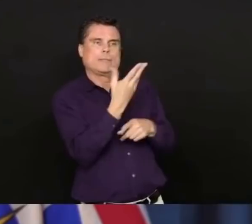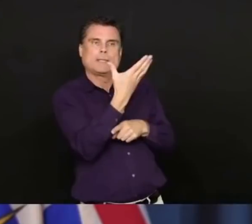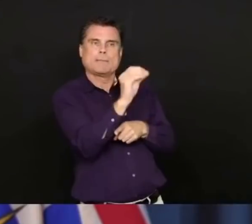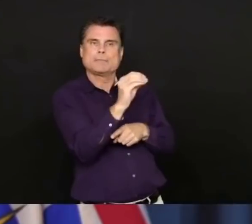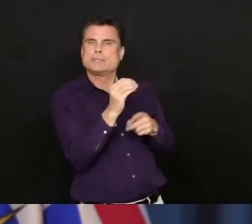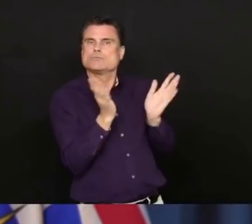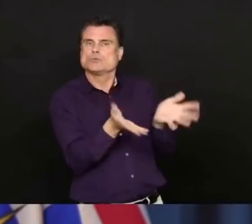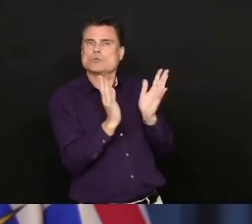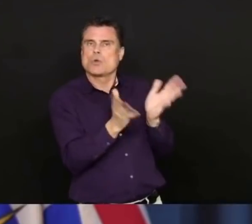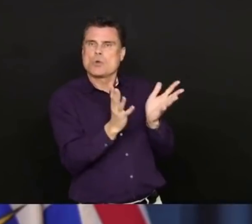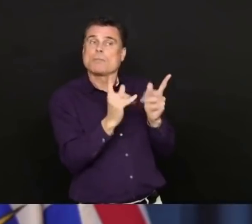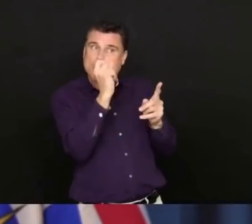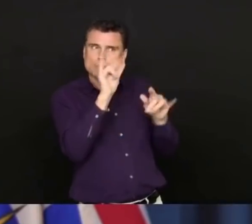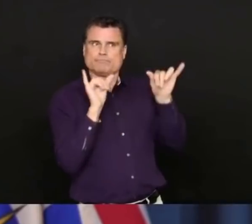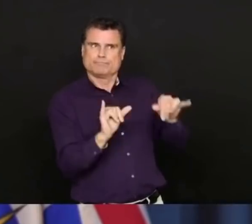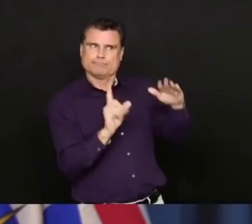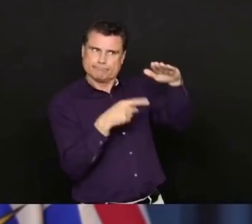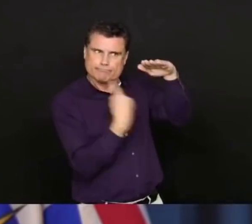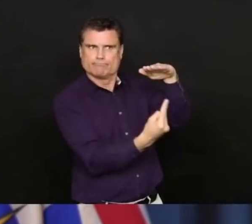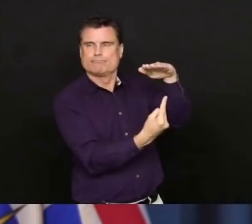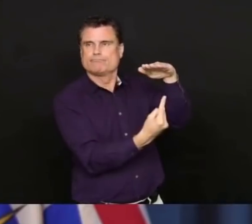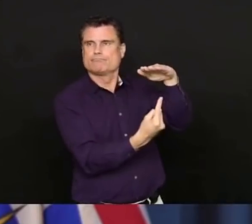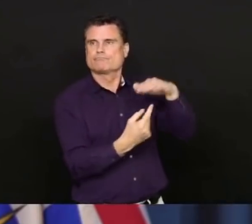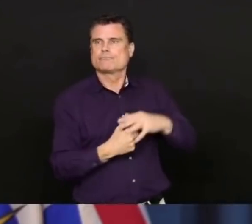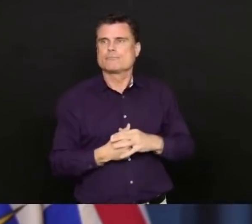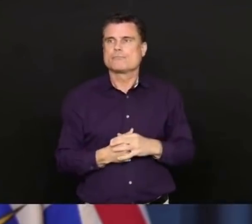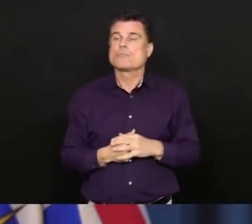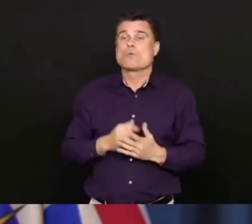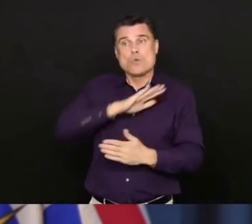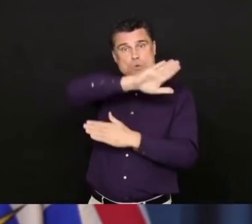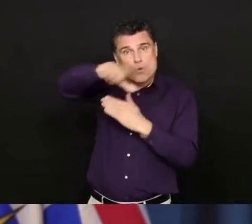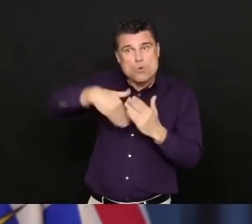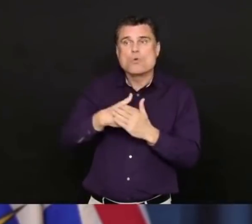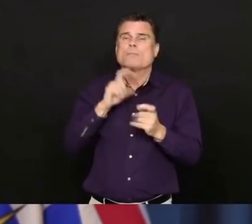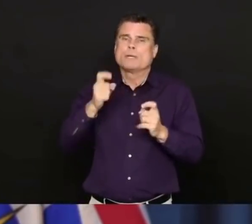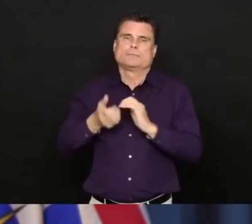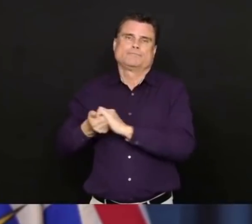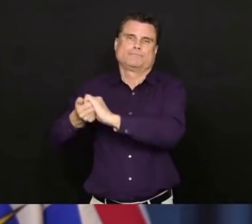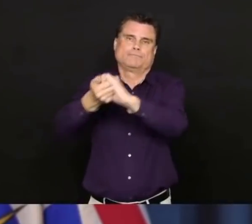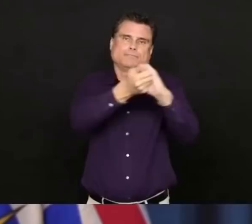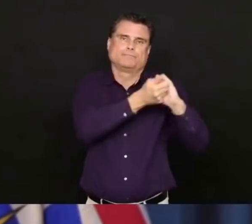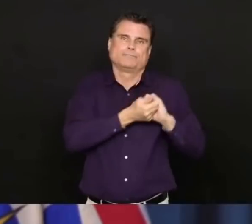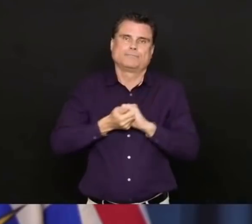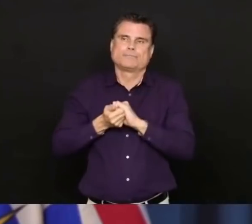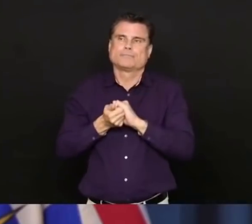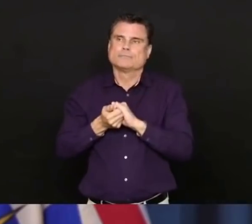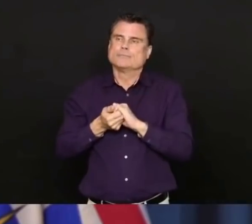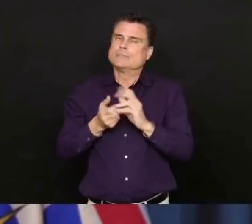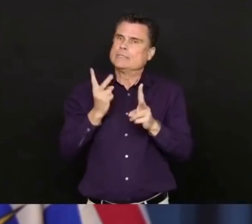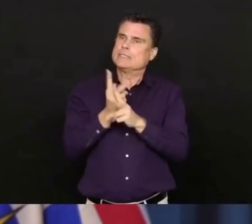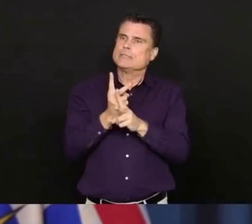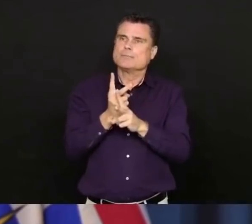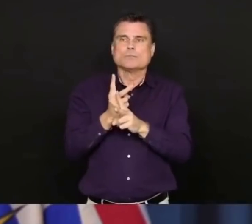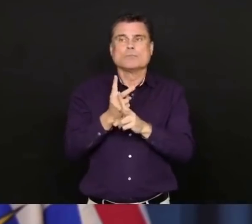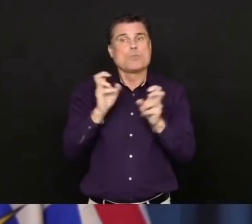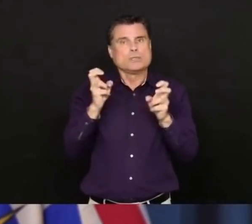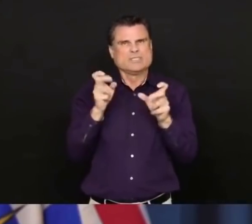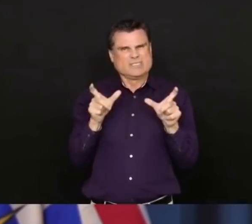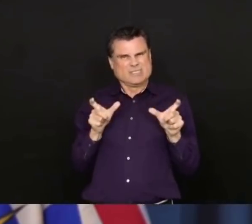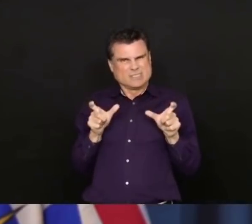we can share books and video games with them. We can to have united focus for the next while.